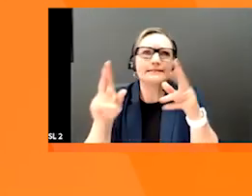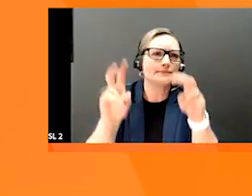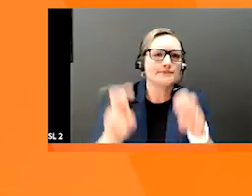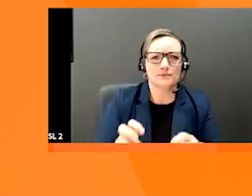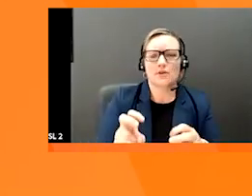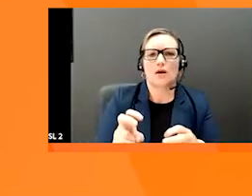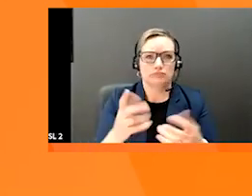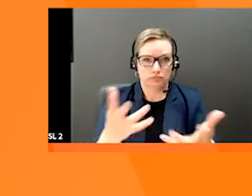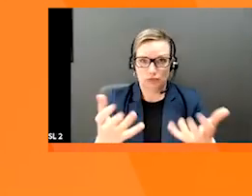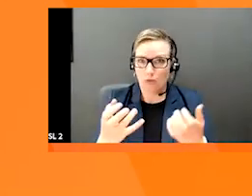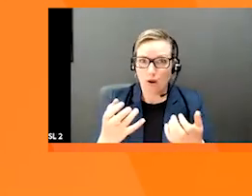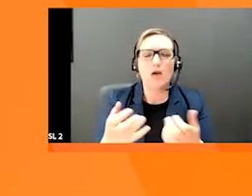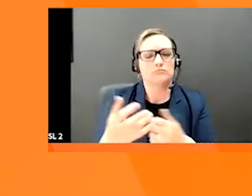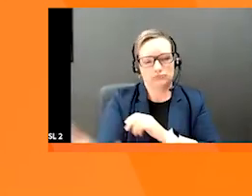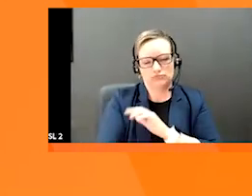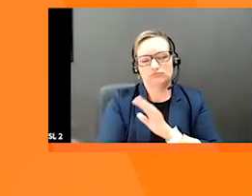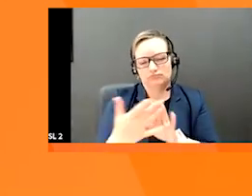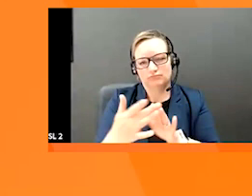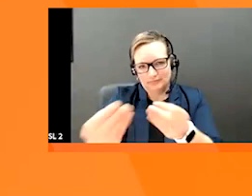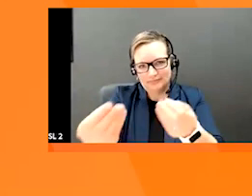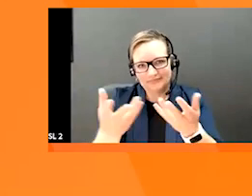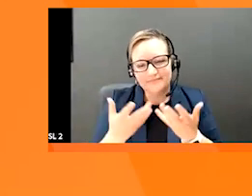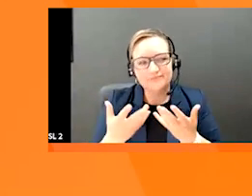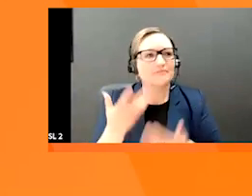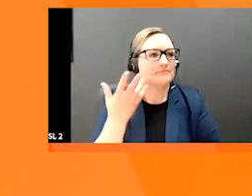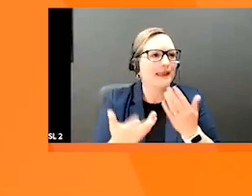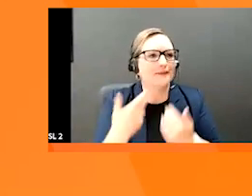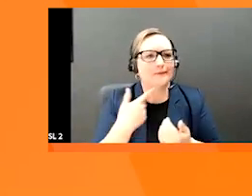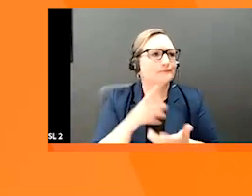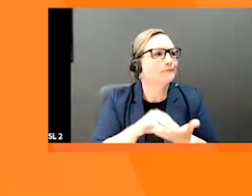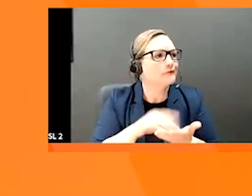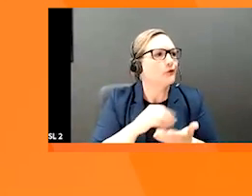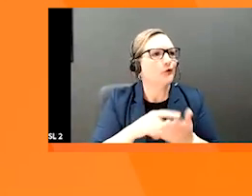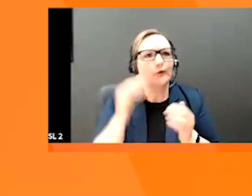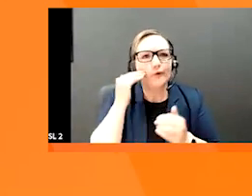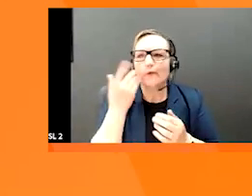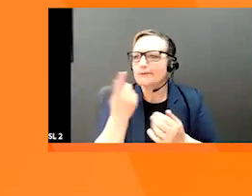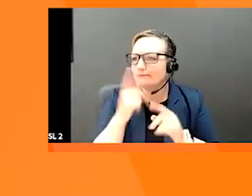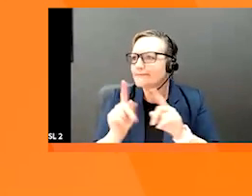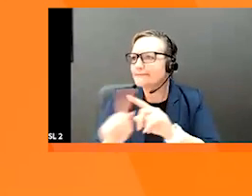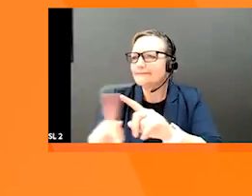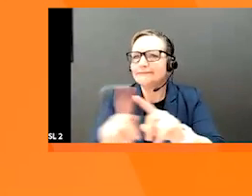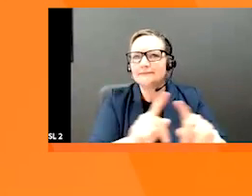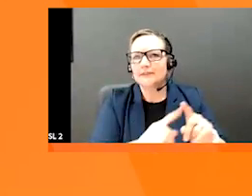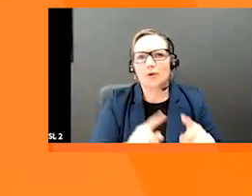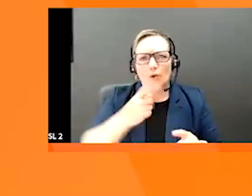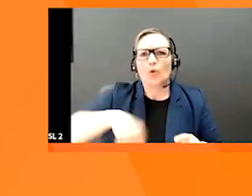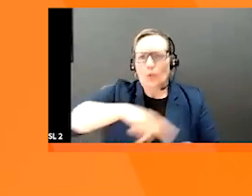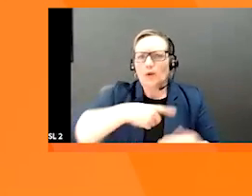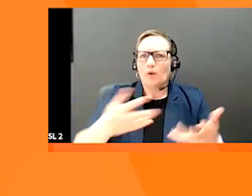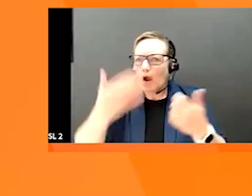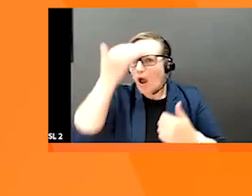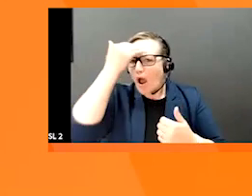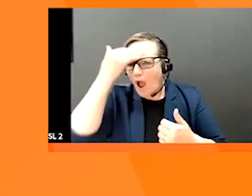would like us to present on something you've been wanting to learn about or know about. Let us know and